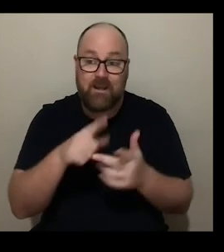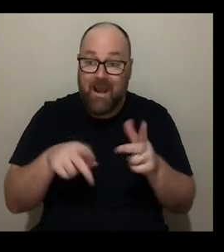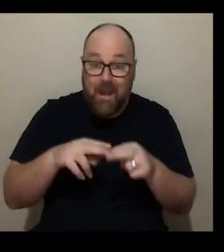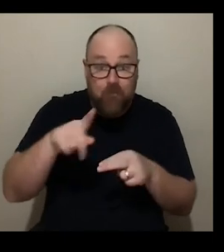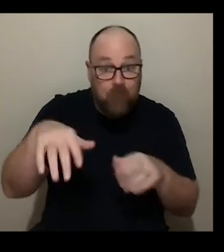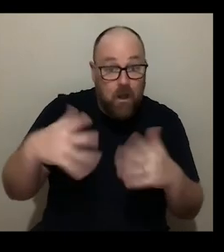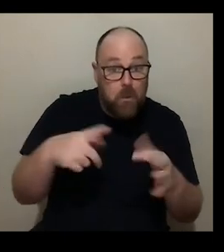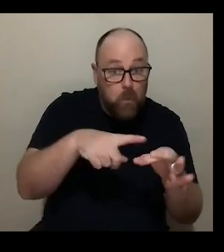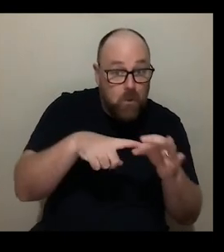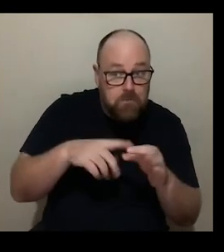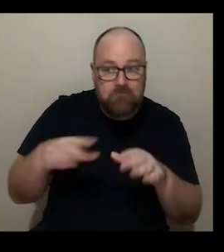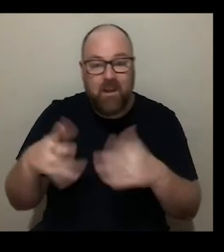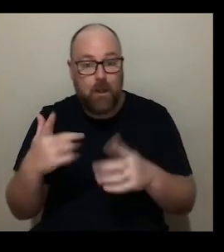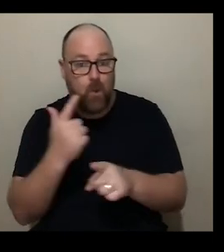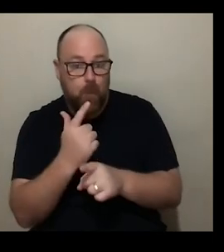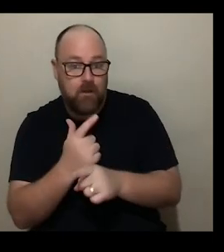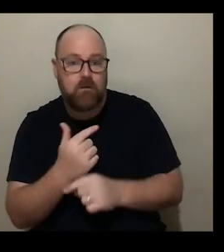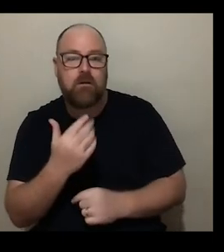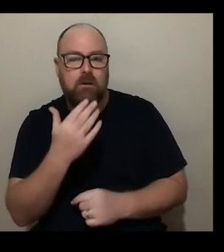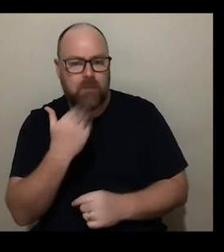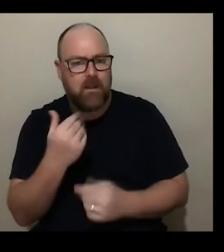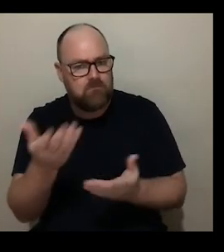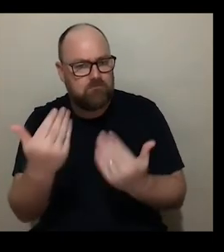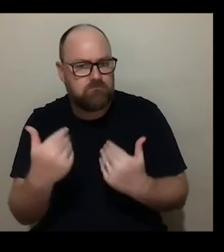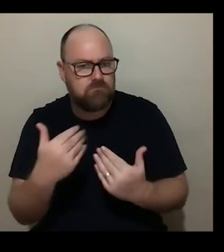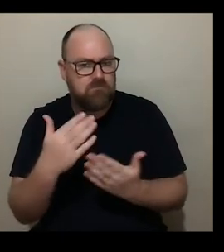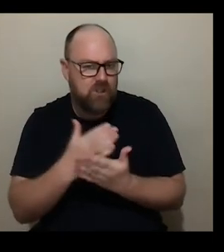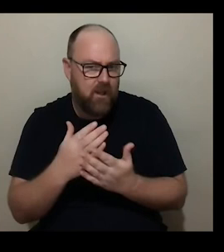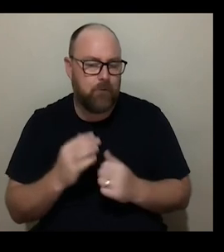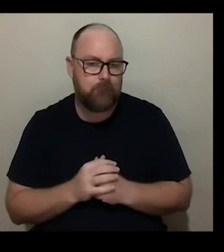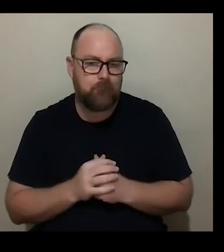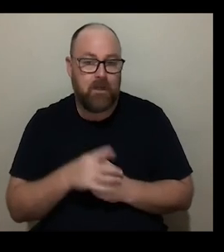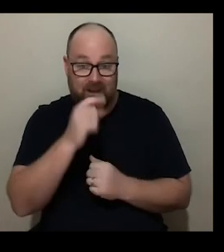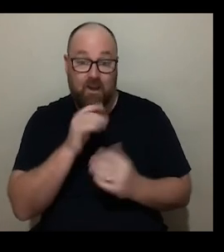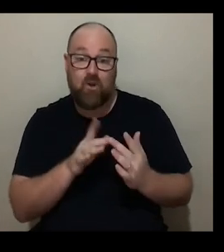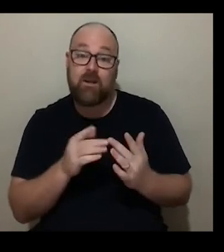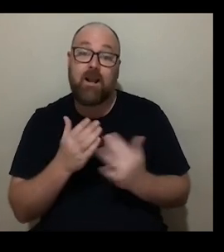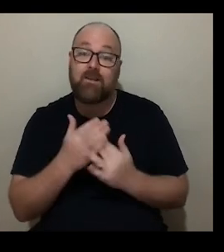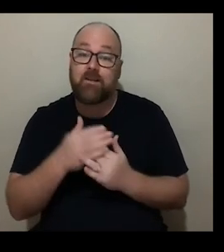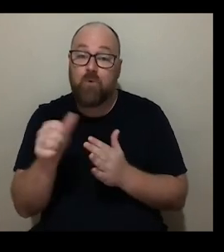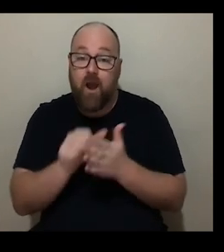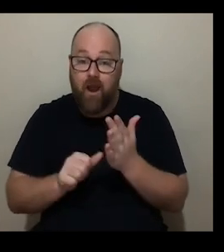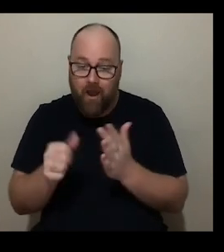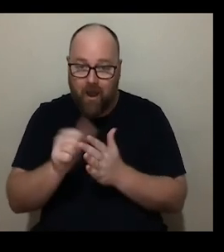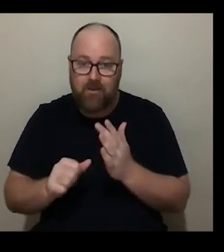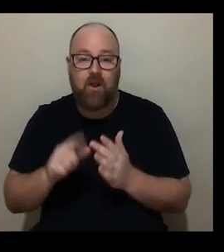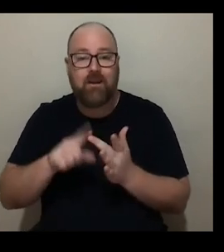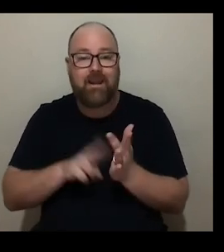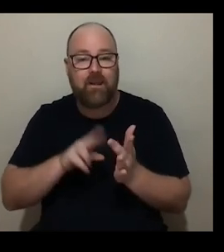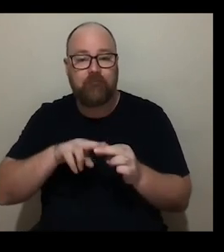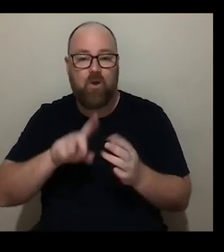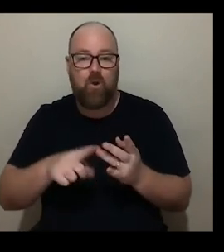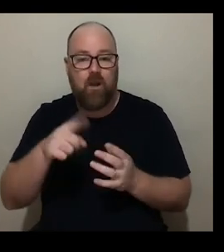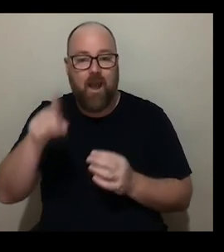questions or comments please do share these with us you can contact accessible arts on info